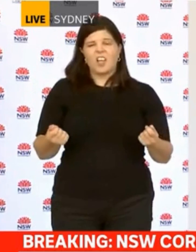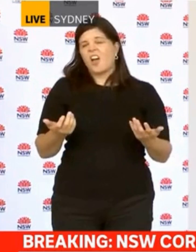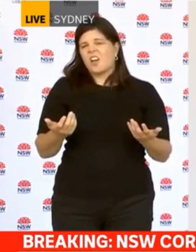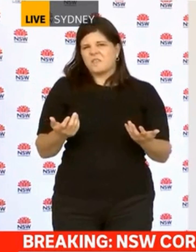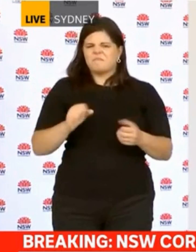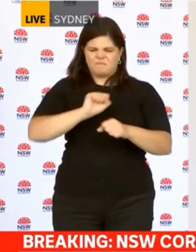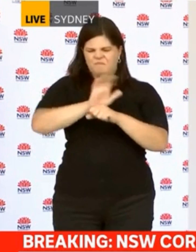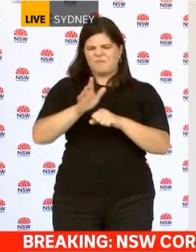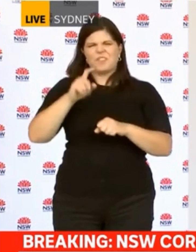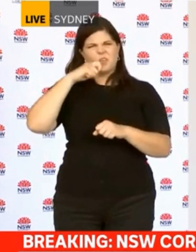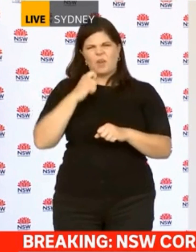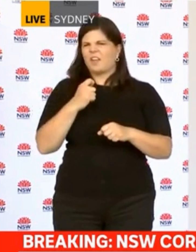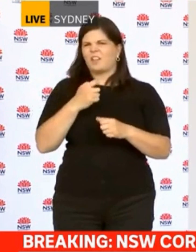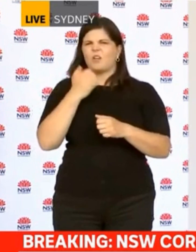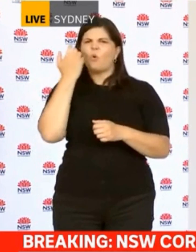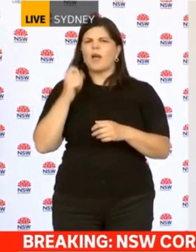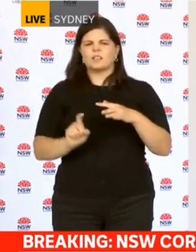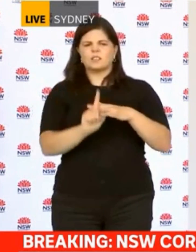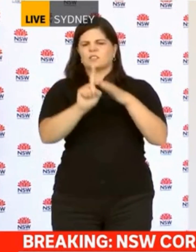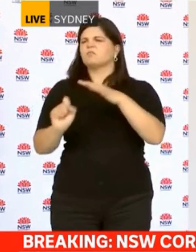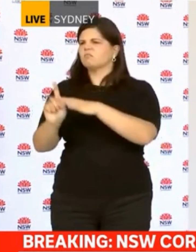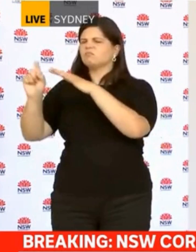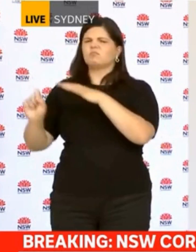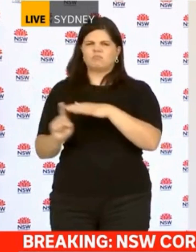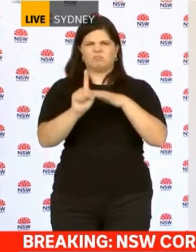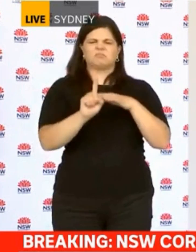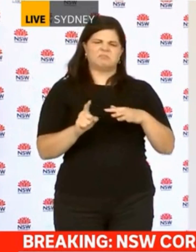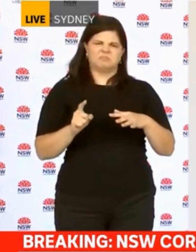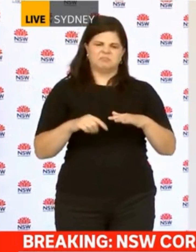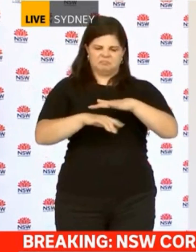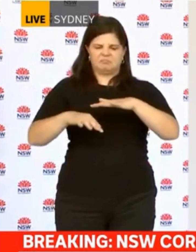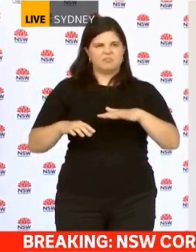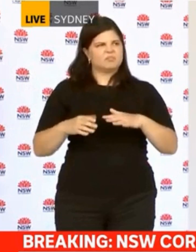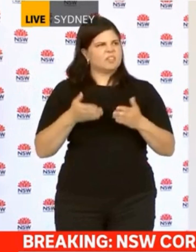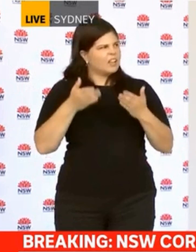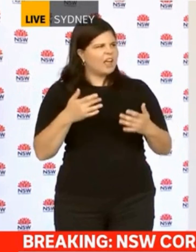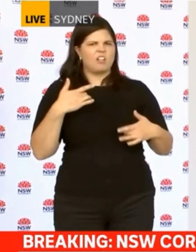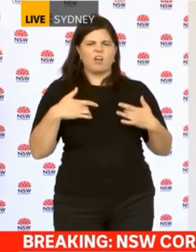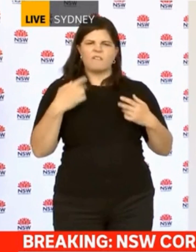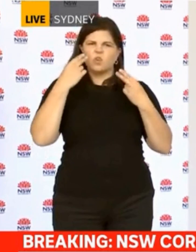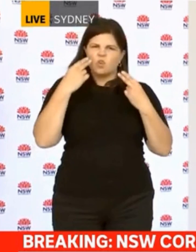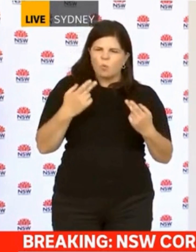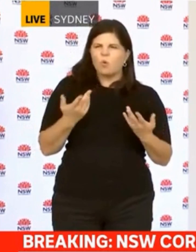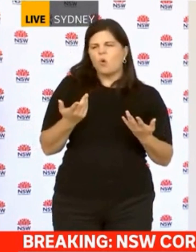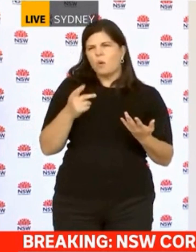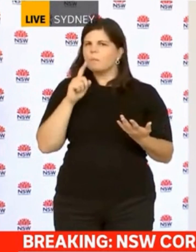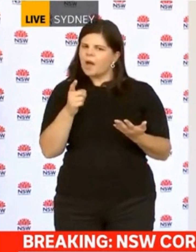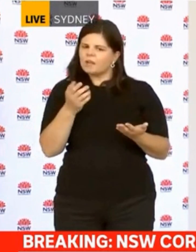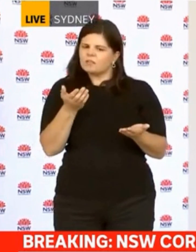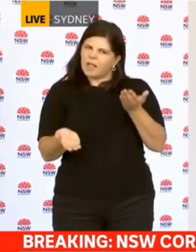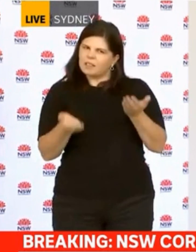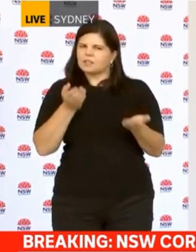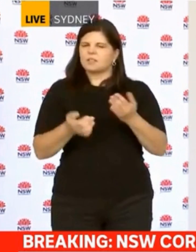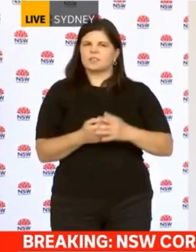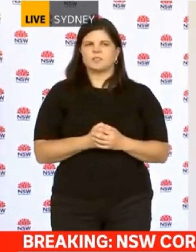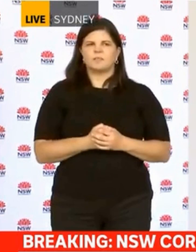without another outbreak. It's going to happen. But it's how you deal with it and how you let your citizens live in the meantime. And in New South Wales, we want our citizens to